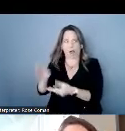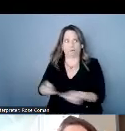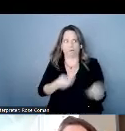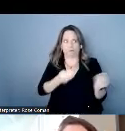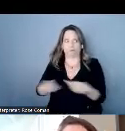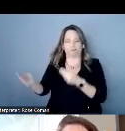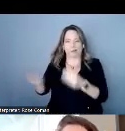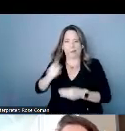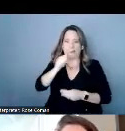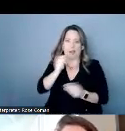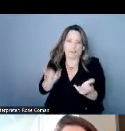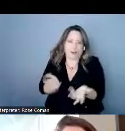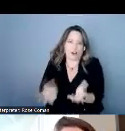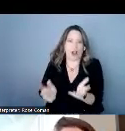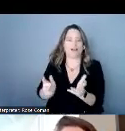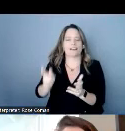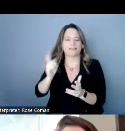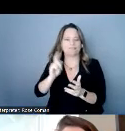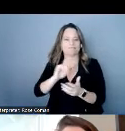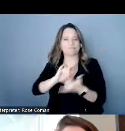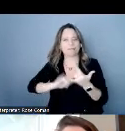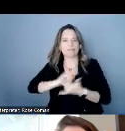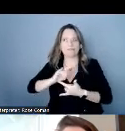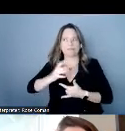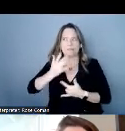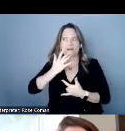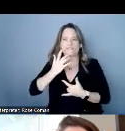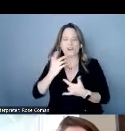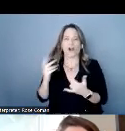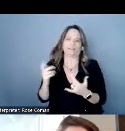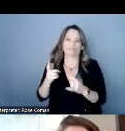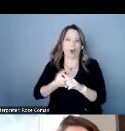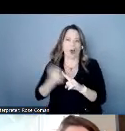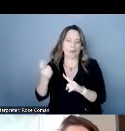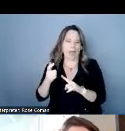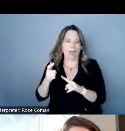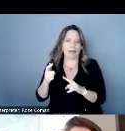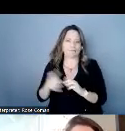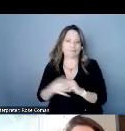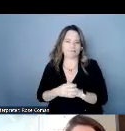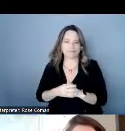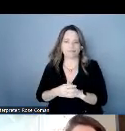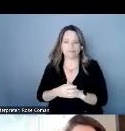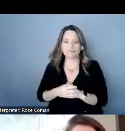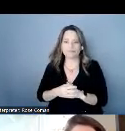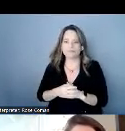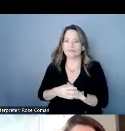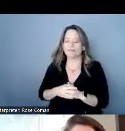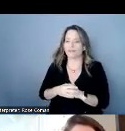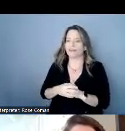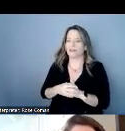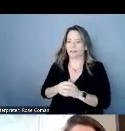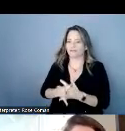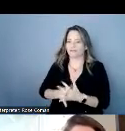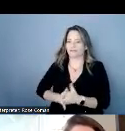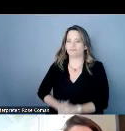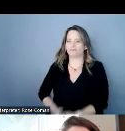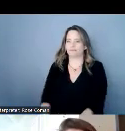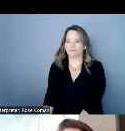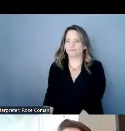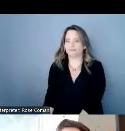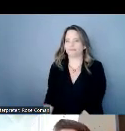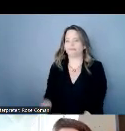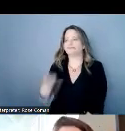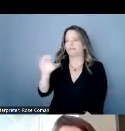felt more comfortable having those intimate conversations with his significant other as we said at the beginning everybody has different